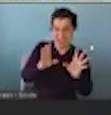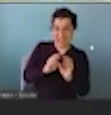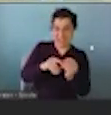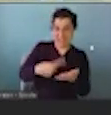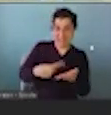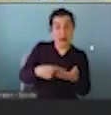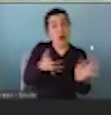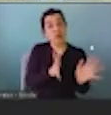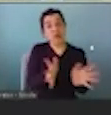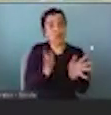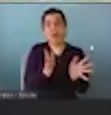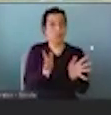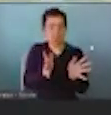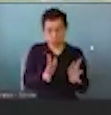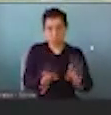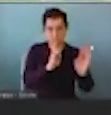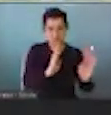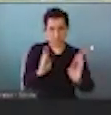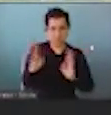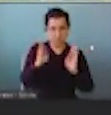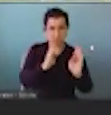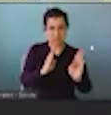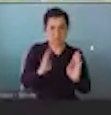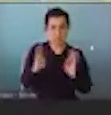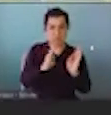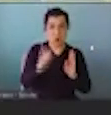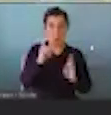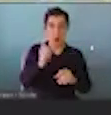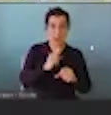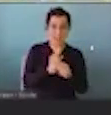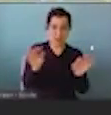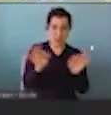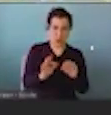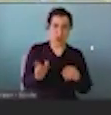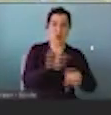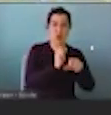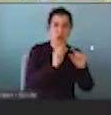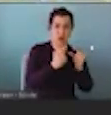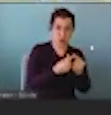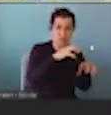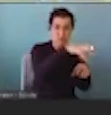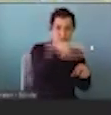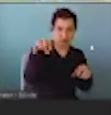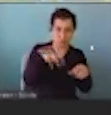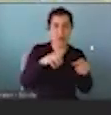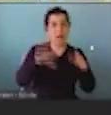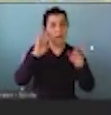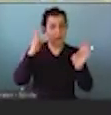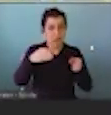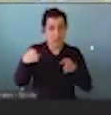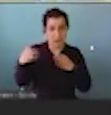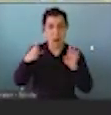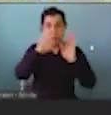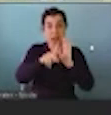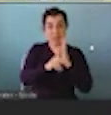and chatting. This was a very organized process. They had over a year of working groups working on policy recommendations to